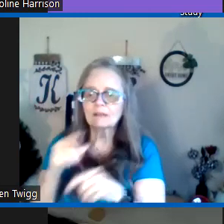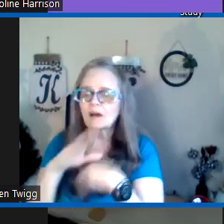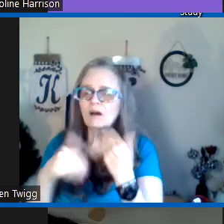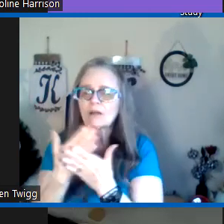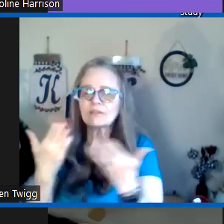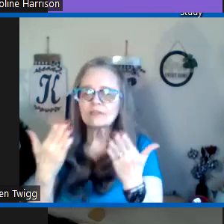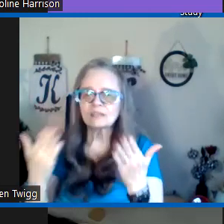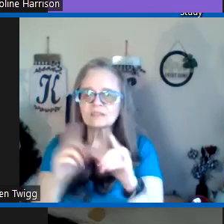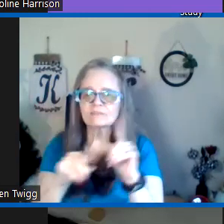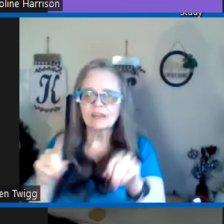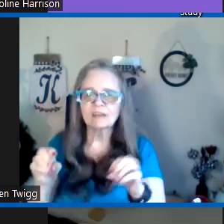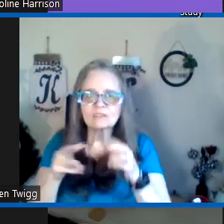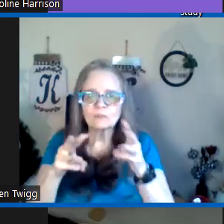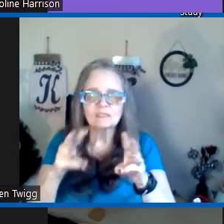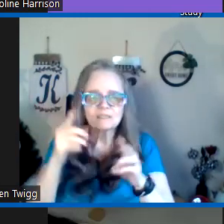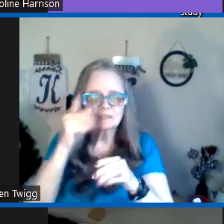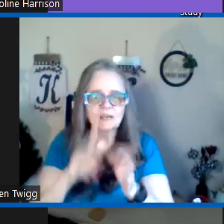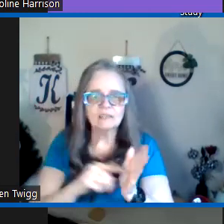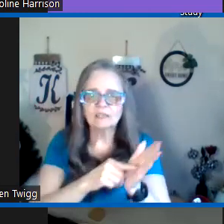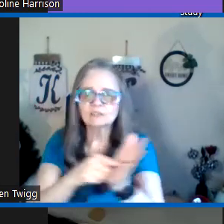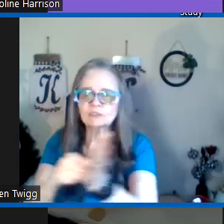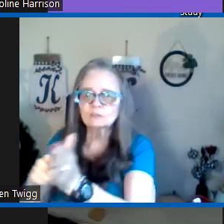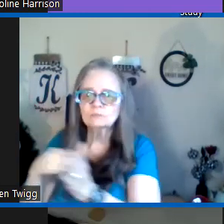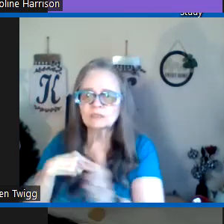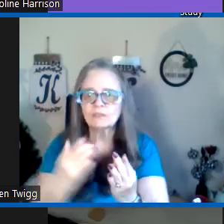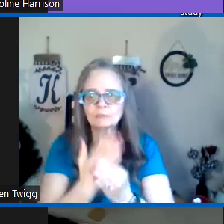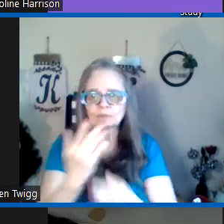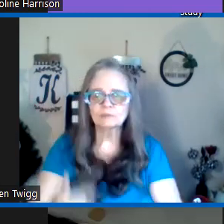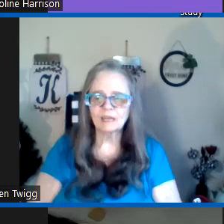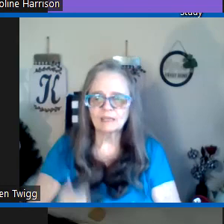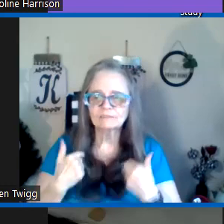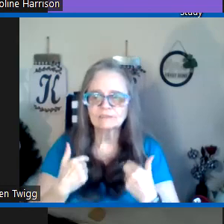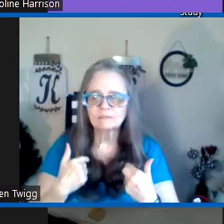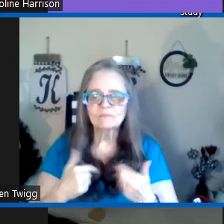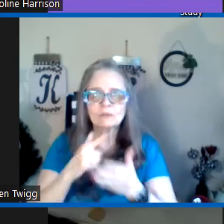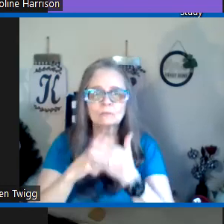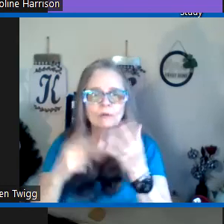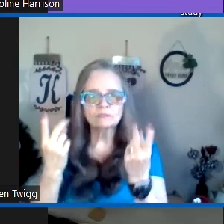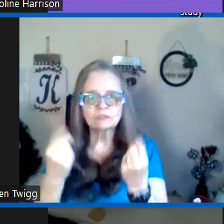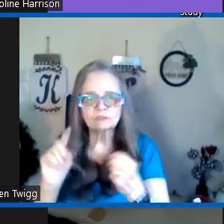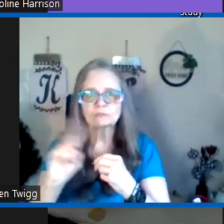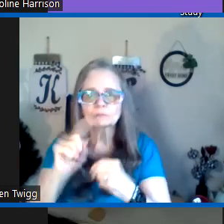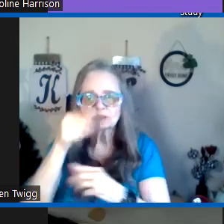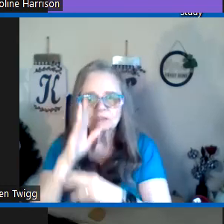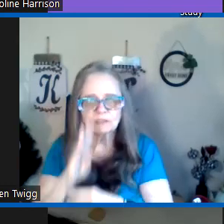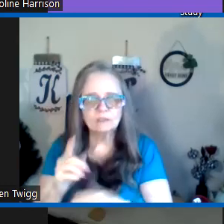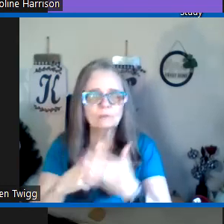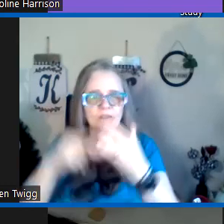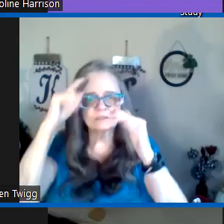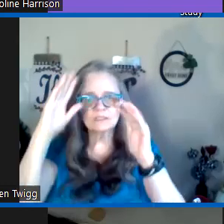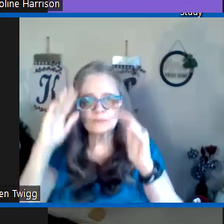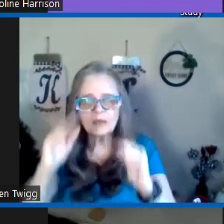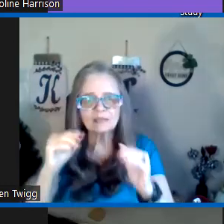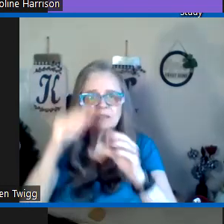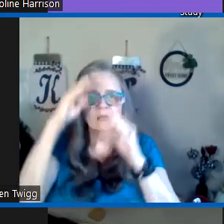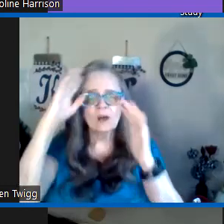about all the things in various ways that God has shown me through life what to do where to go